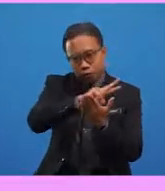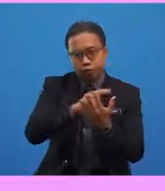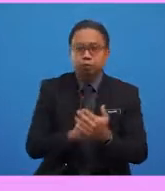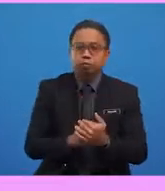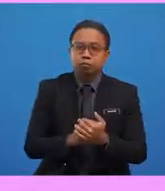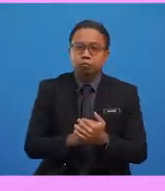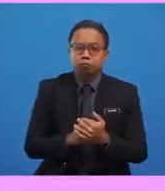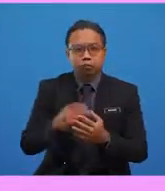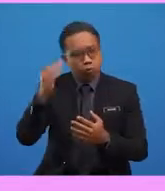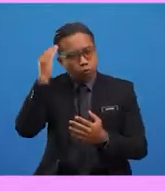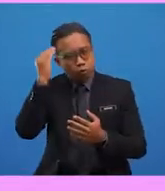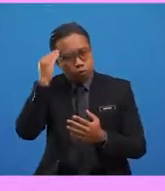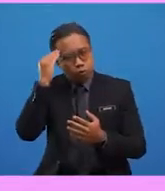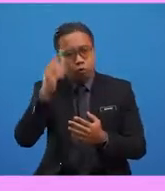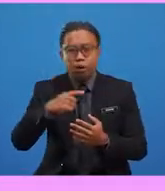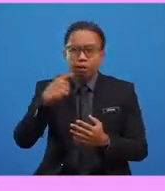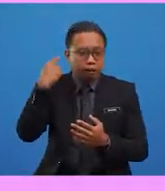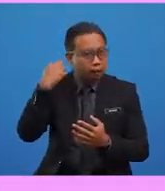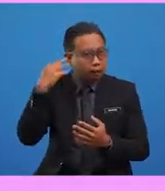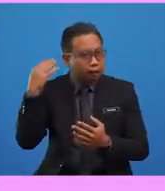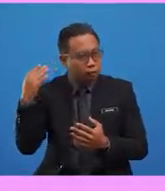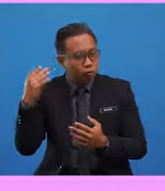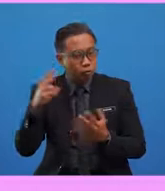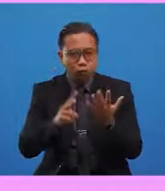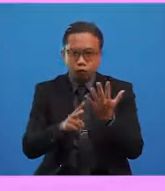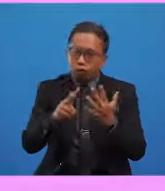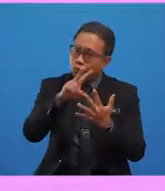Do you know what sounds this vowel make?